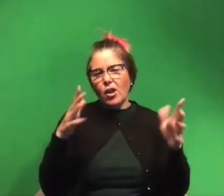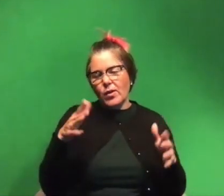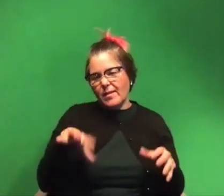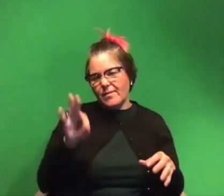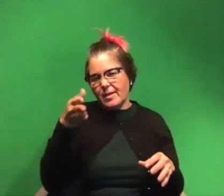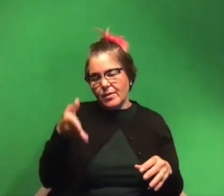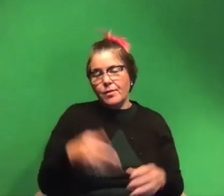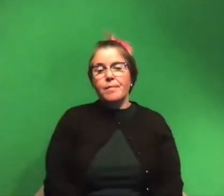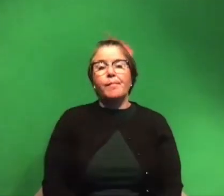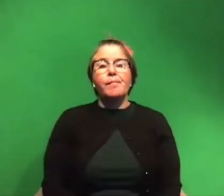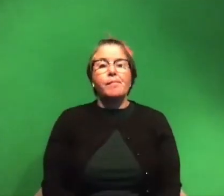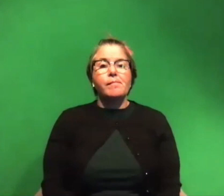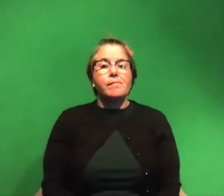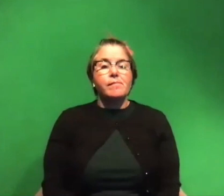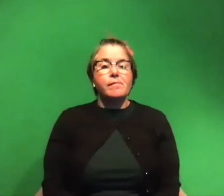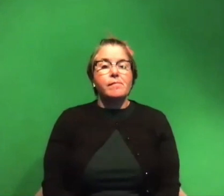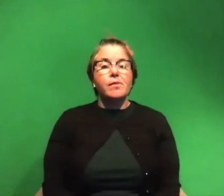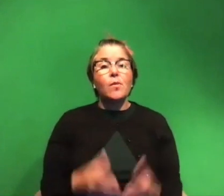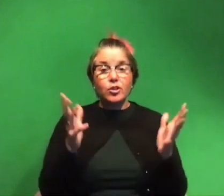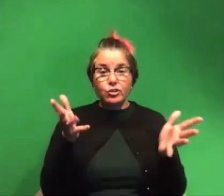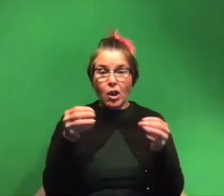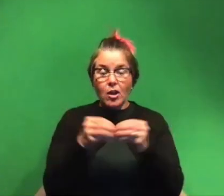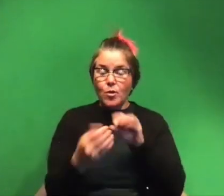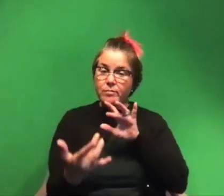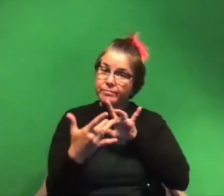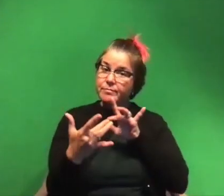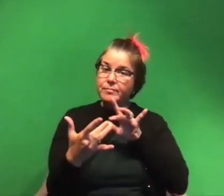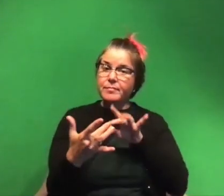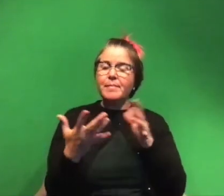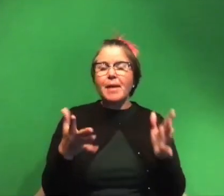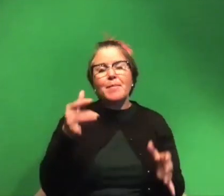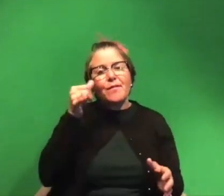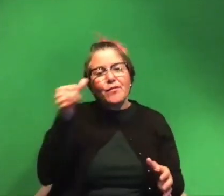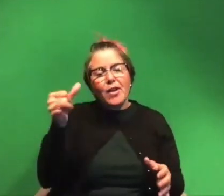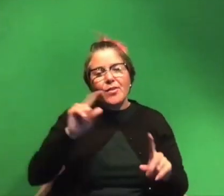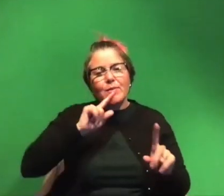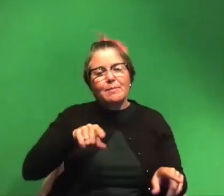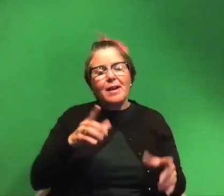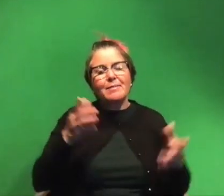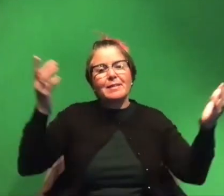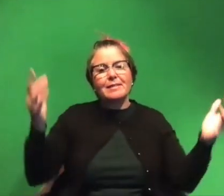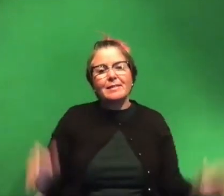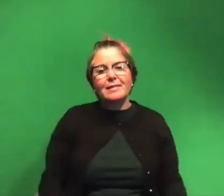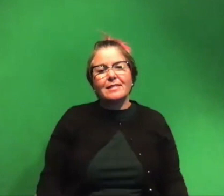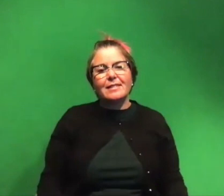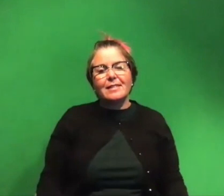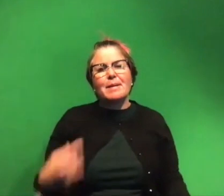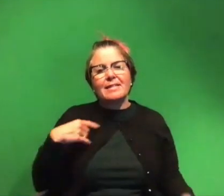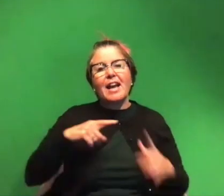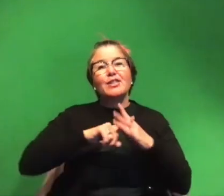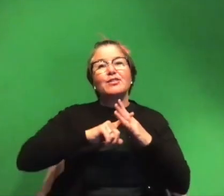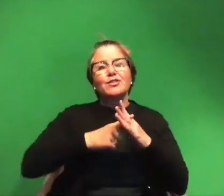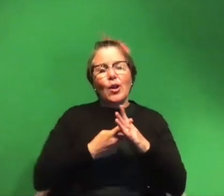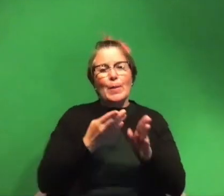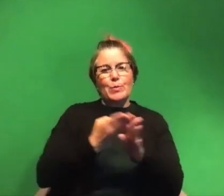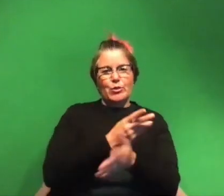there and if you want to talk more just reach out i might take forever to get to you but that's only because i like start pre-grad school